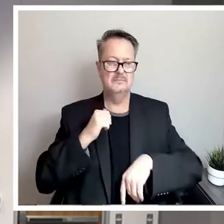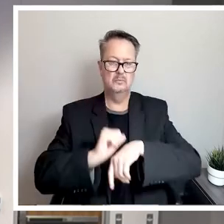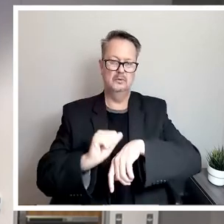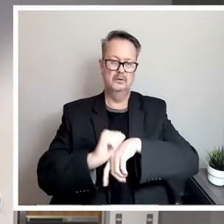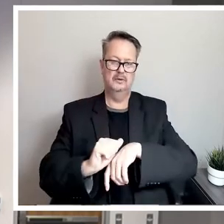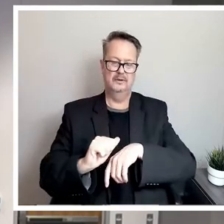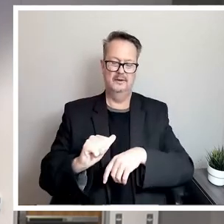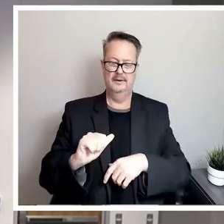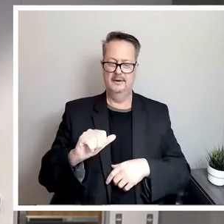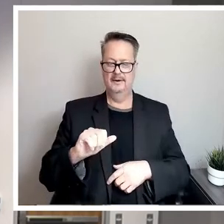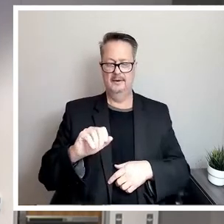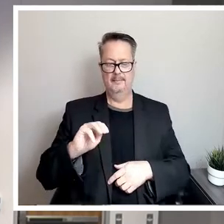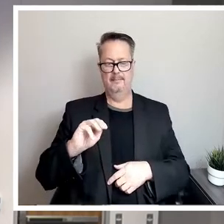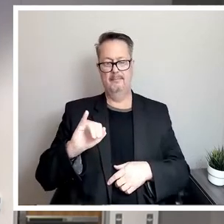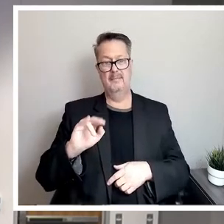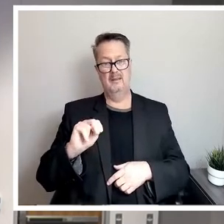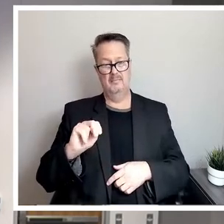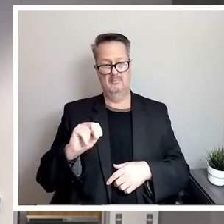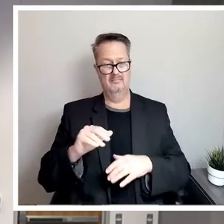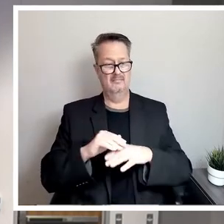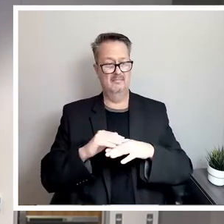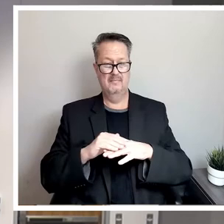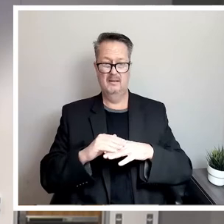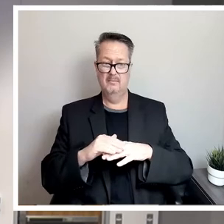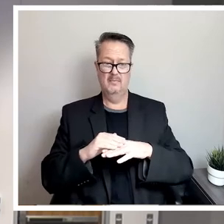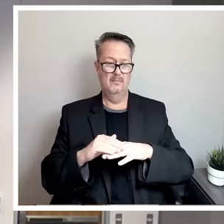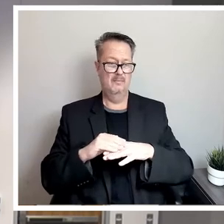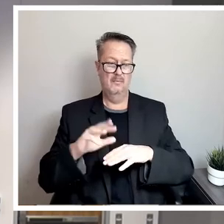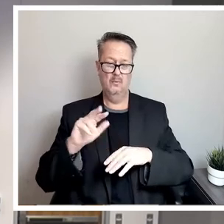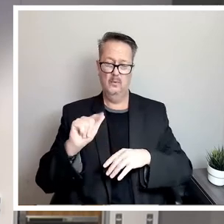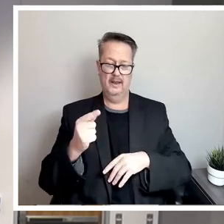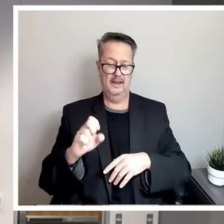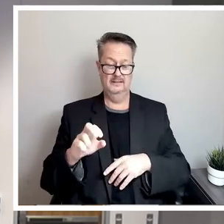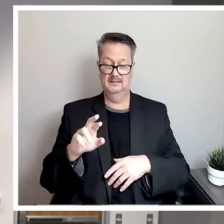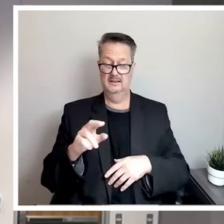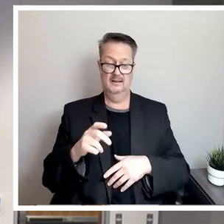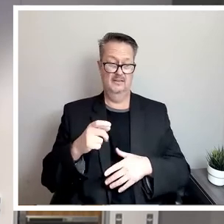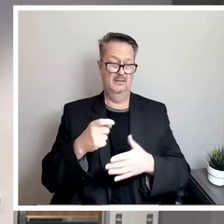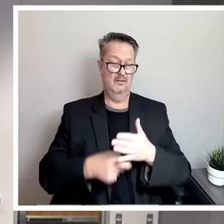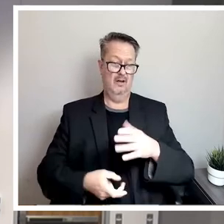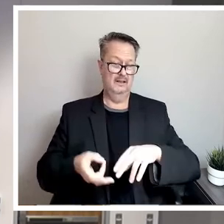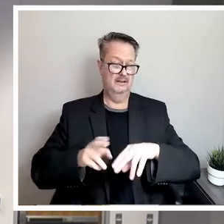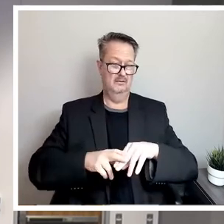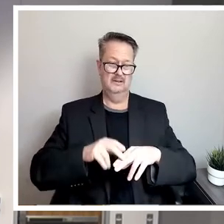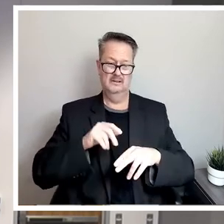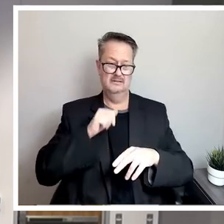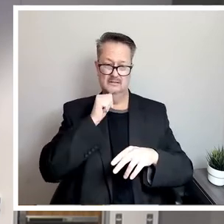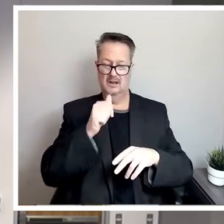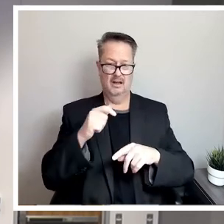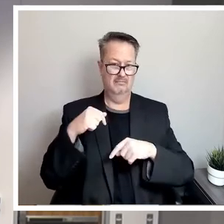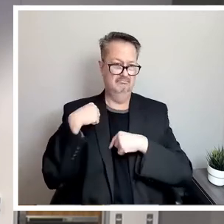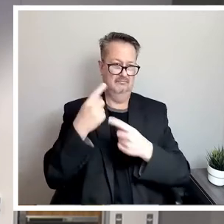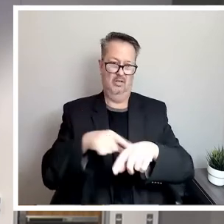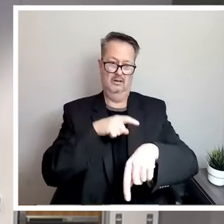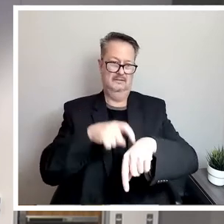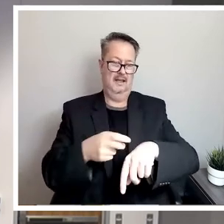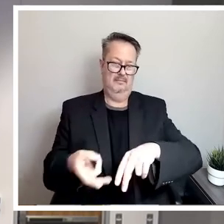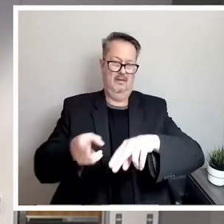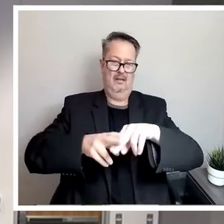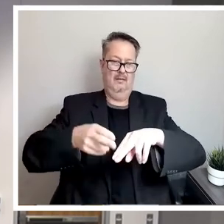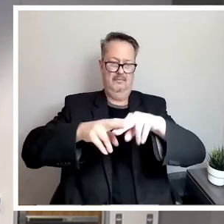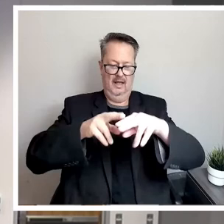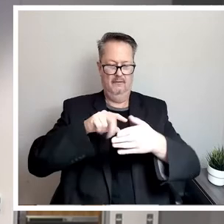wage where the wages have not increased here in San Antonio in a really long time. I have been doing my little research in regards to this city,